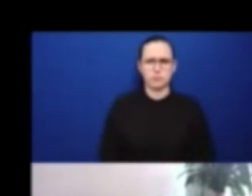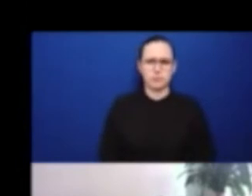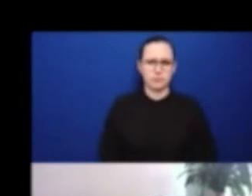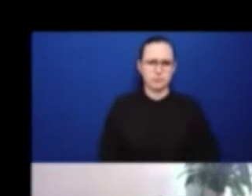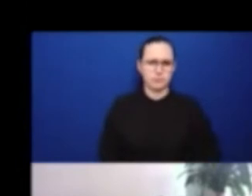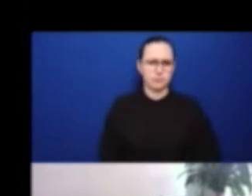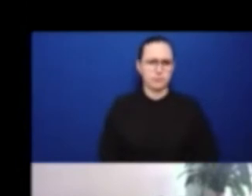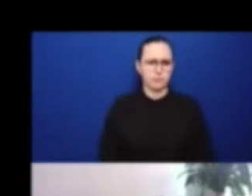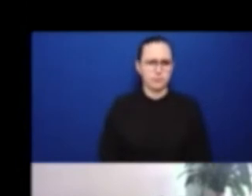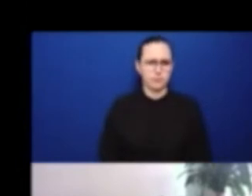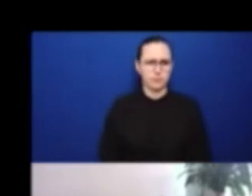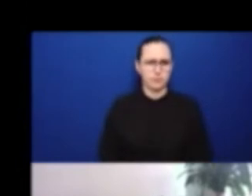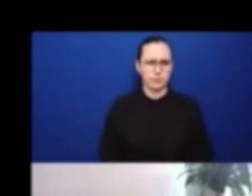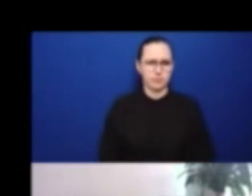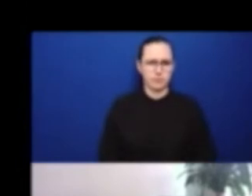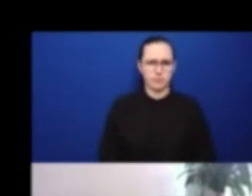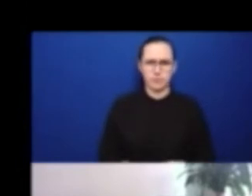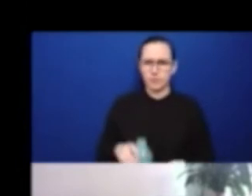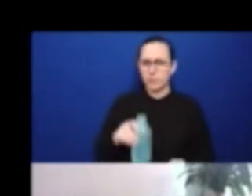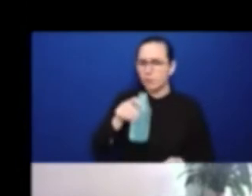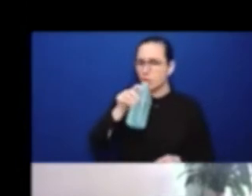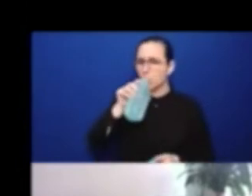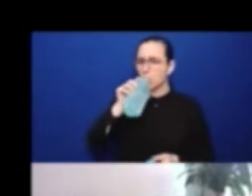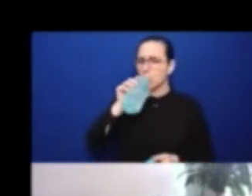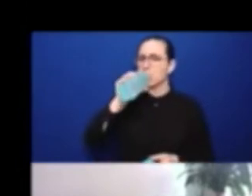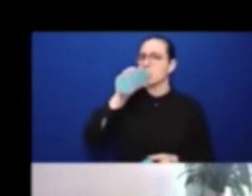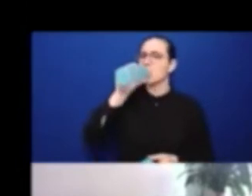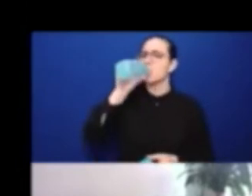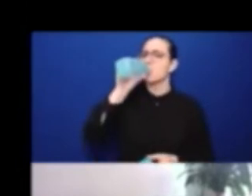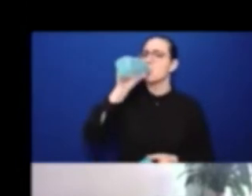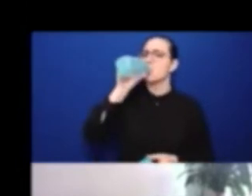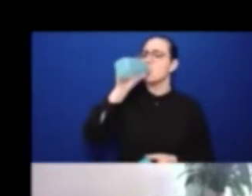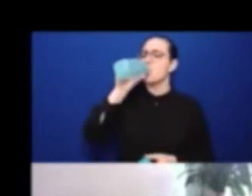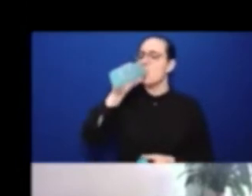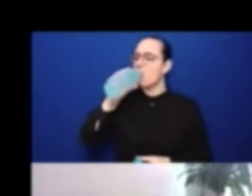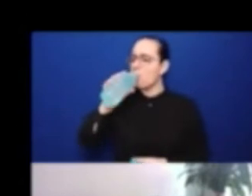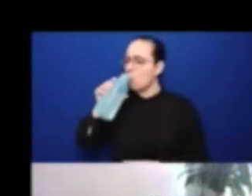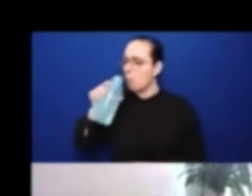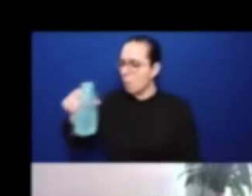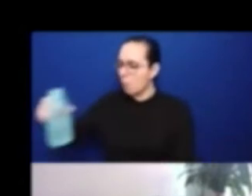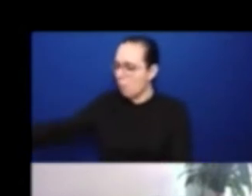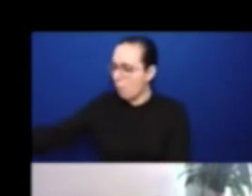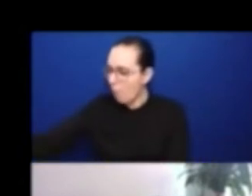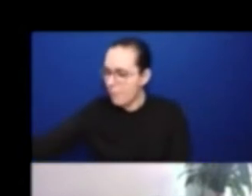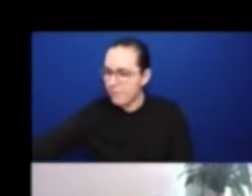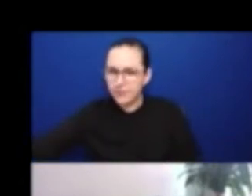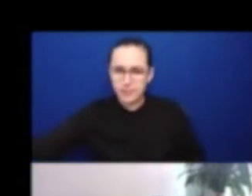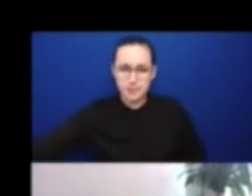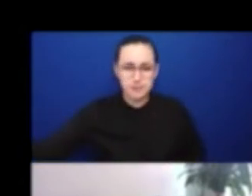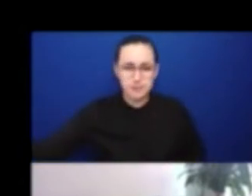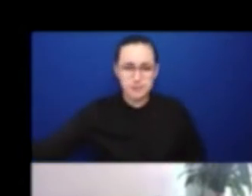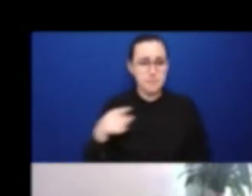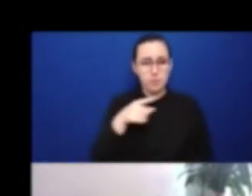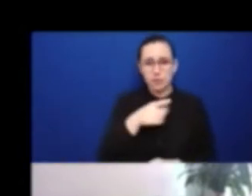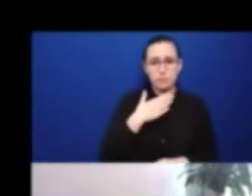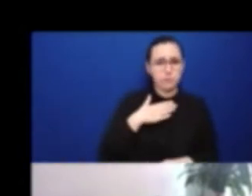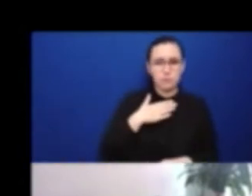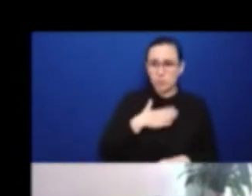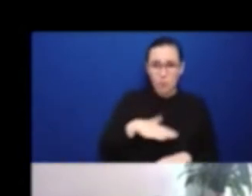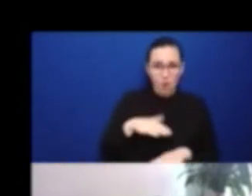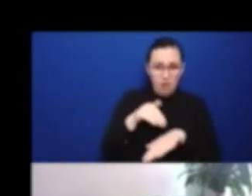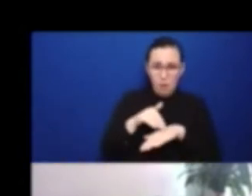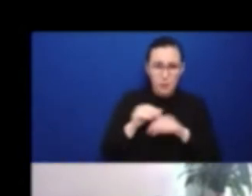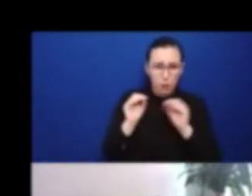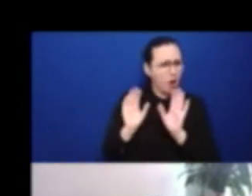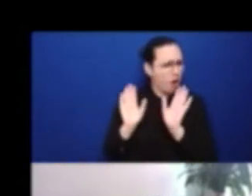folks don't want to engage, that's fine. But I'm happy to, to follow up if people have questions